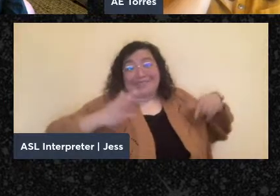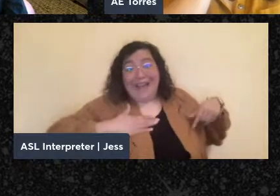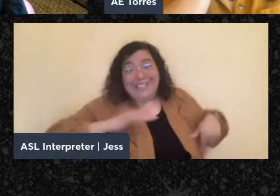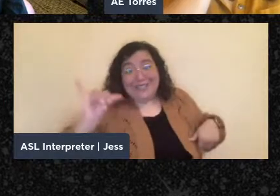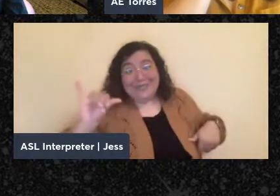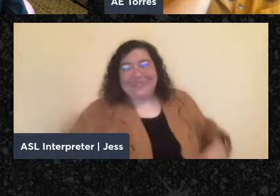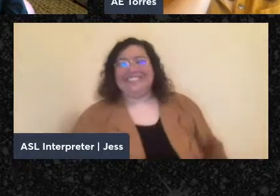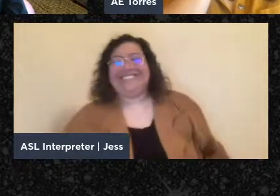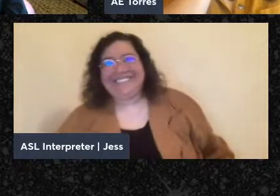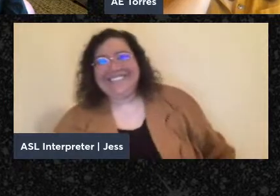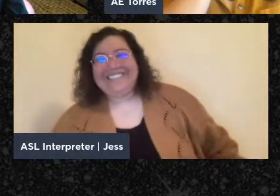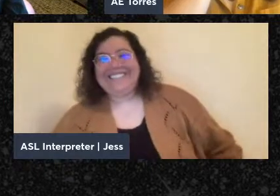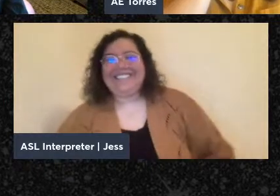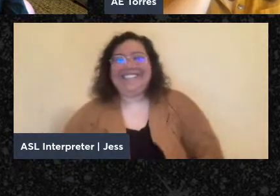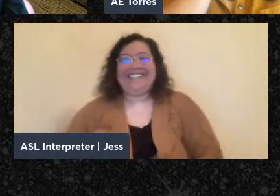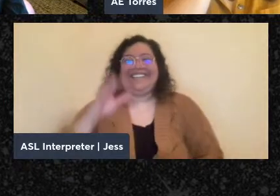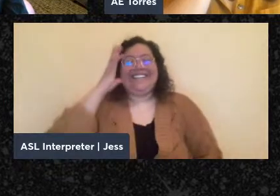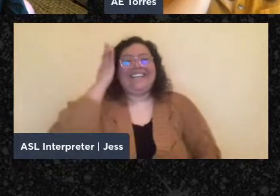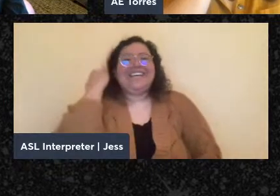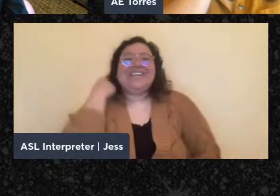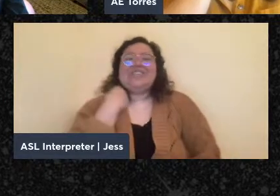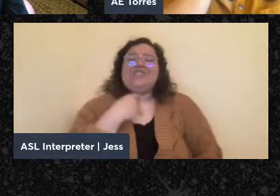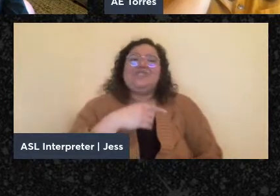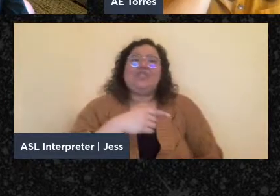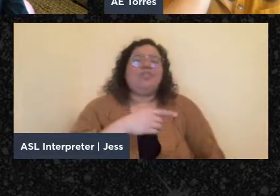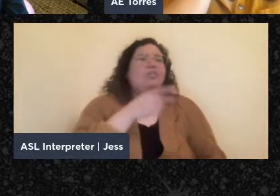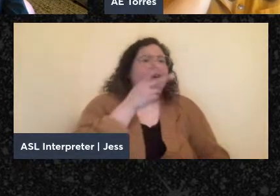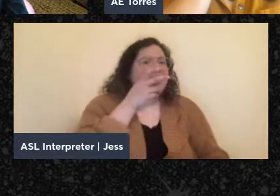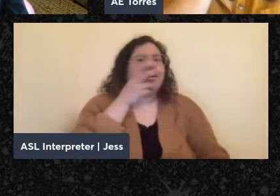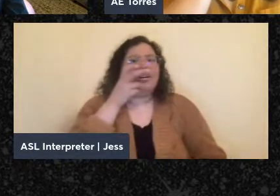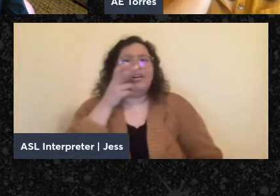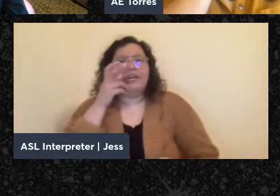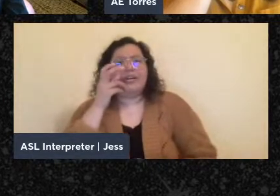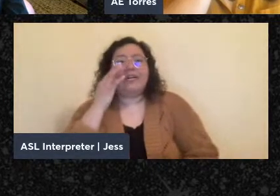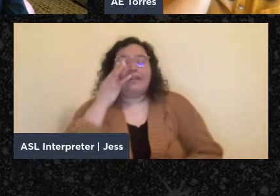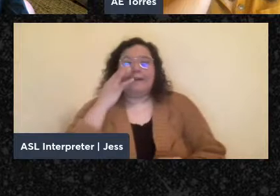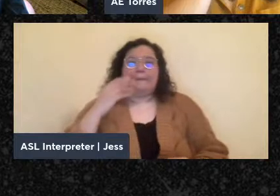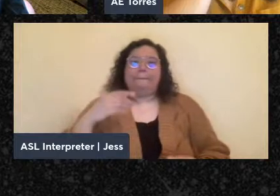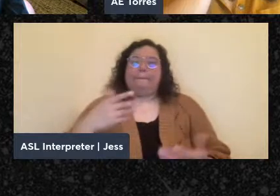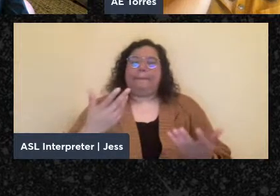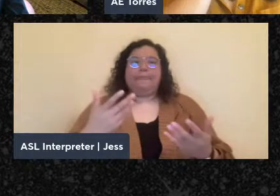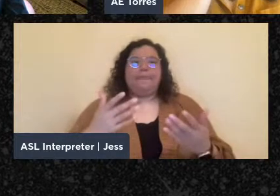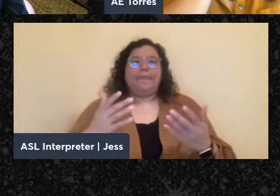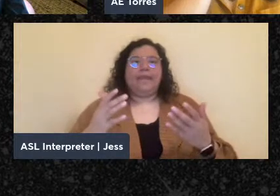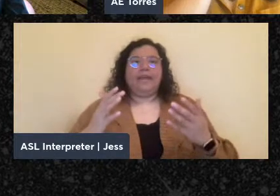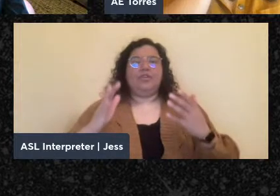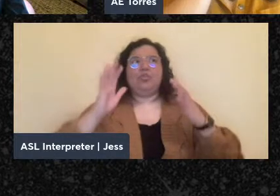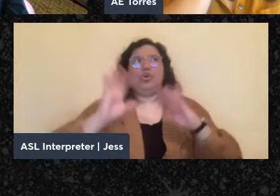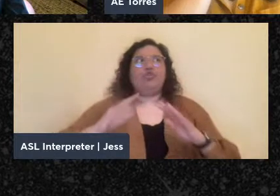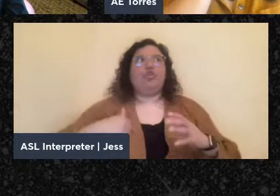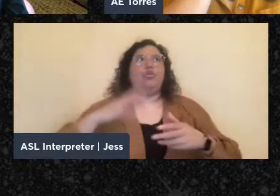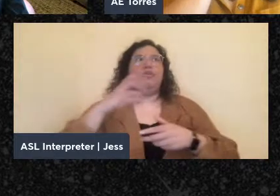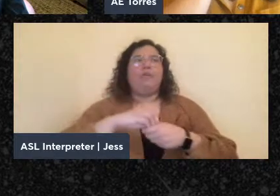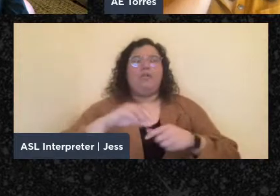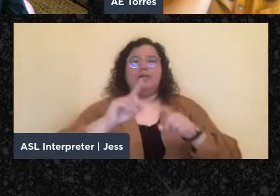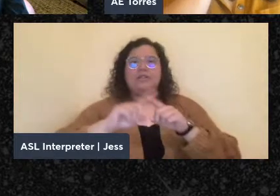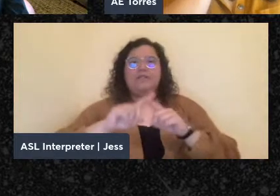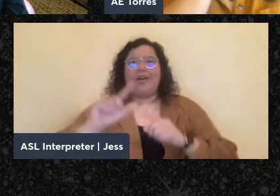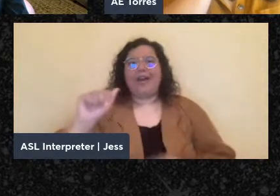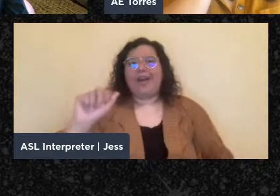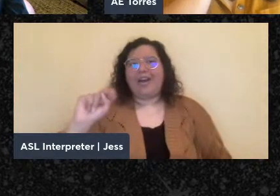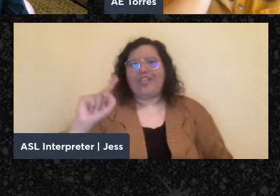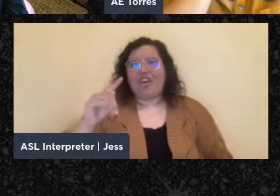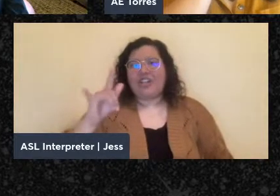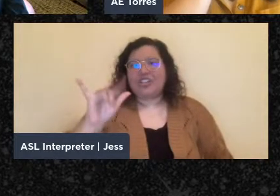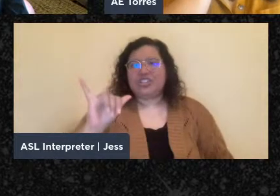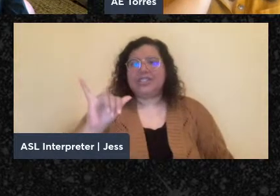but first of all, I just want to say, having heard each other, you've been in conversation for a long time. That's one of the wonderful things about producing an anthology. And this clearly came out of a